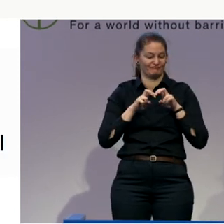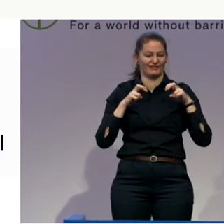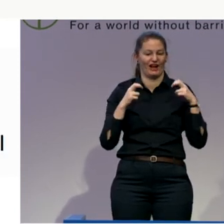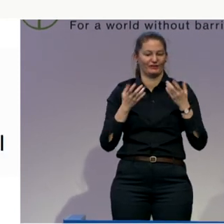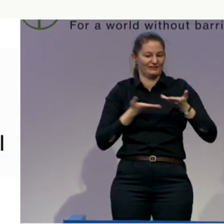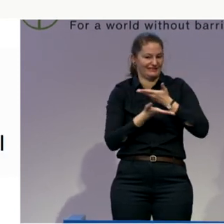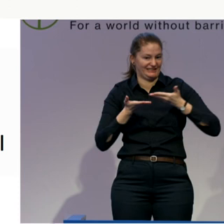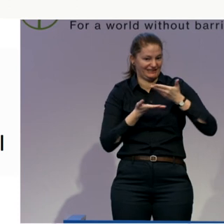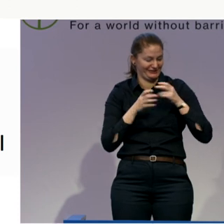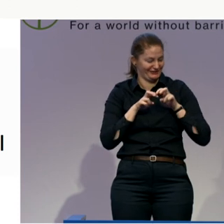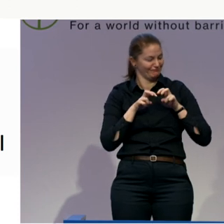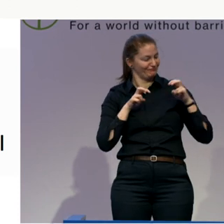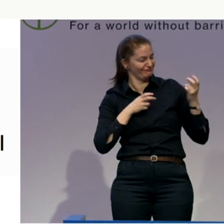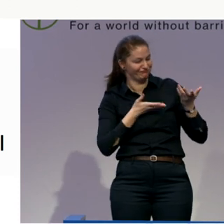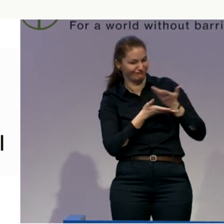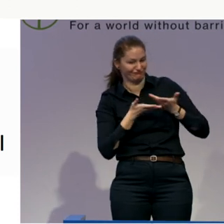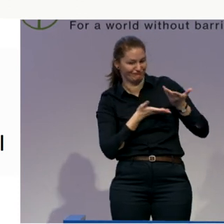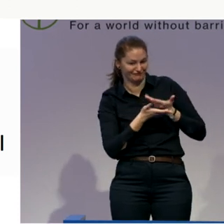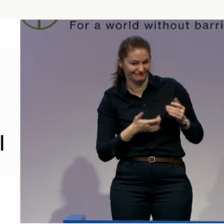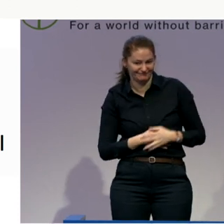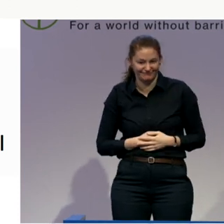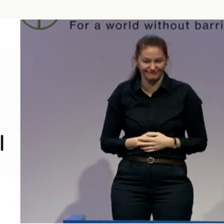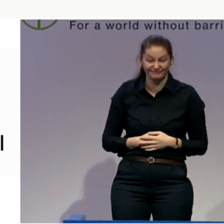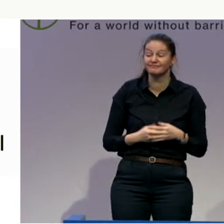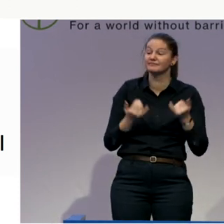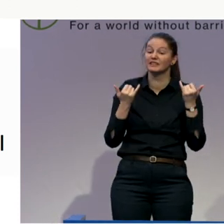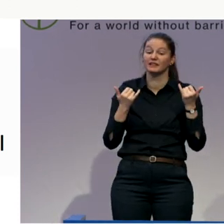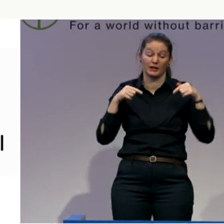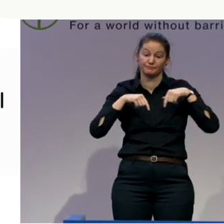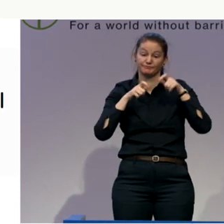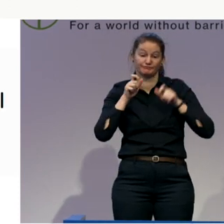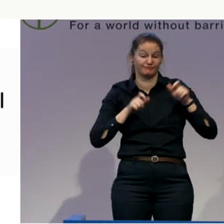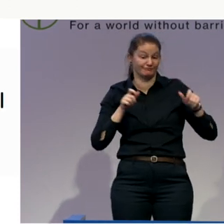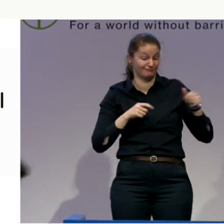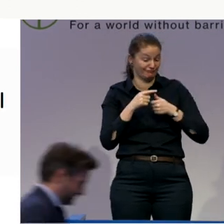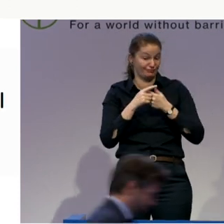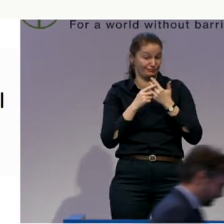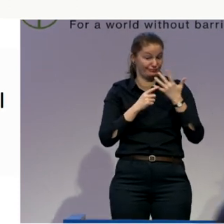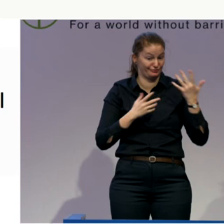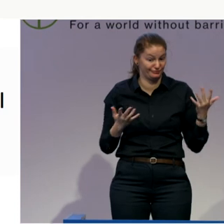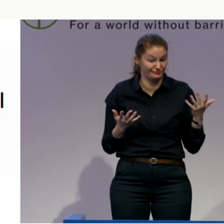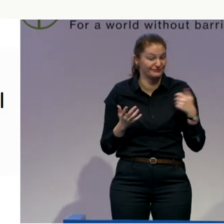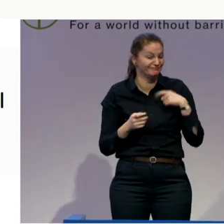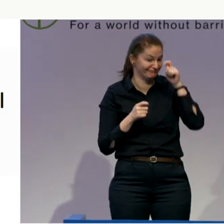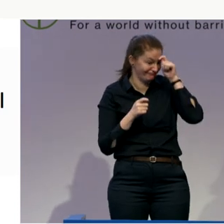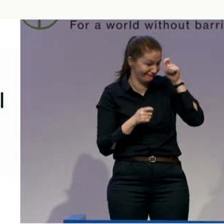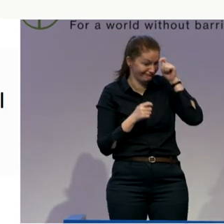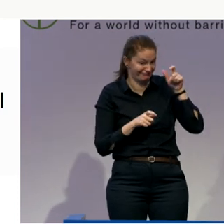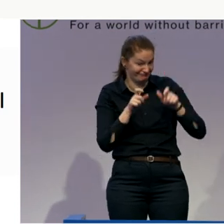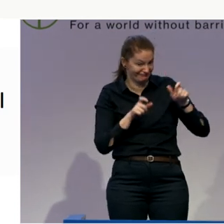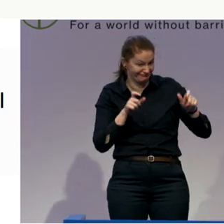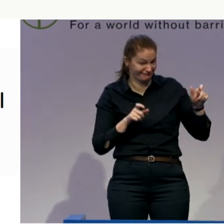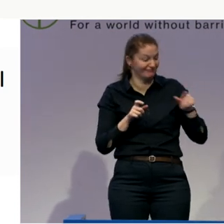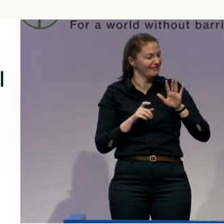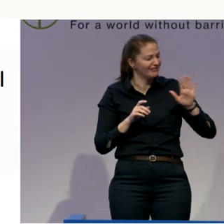I'm here today with some acknowledged and respected authorities in the